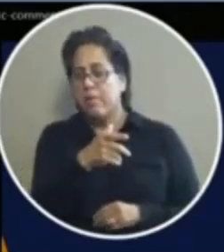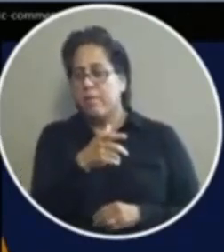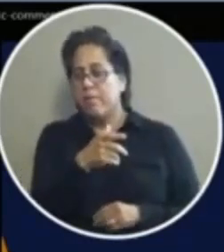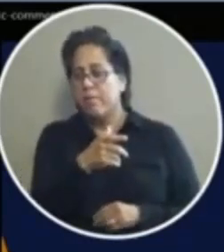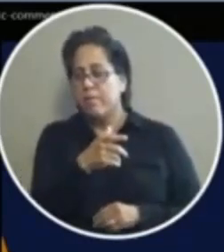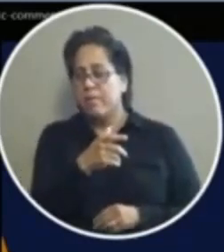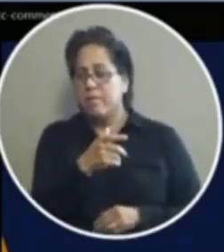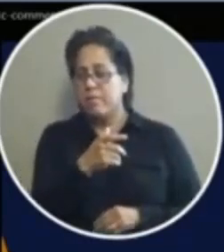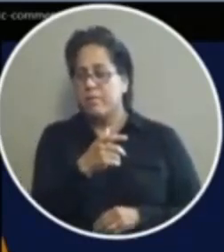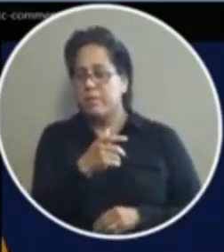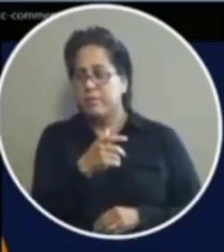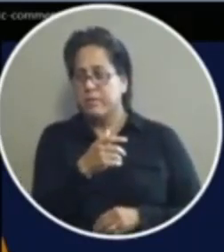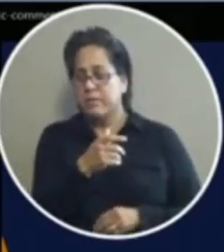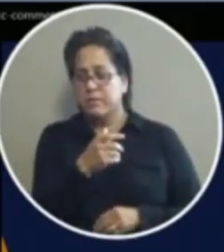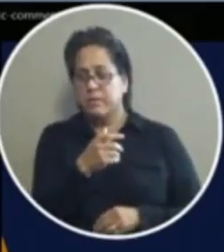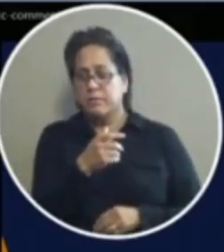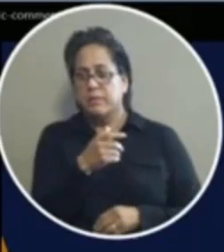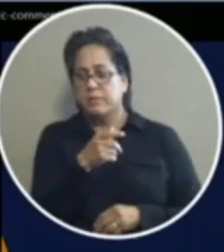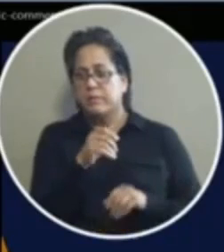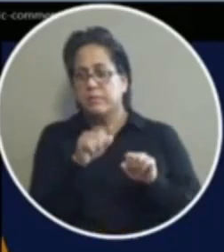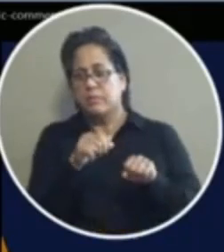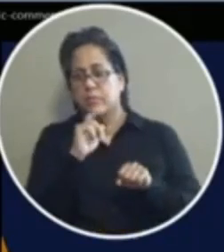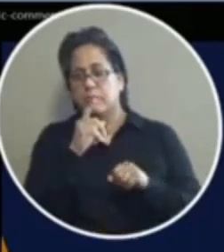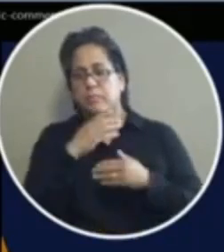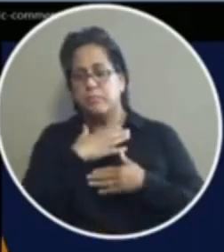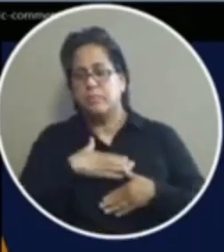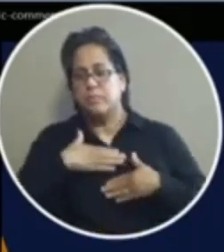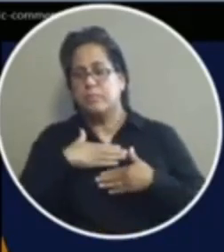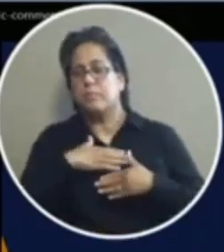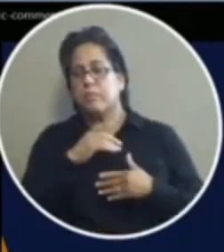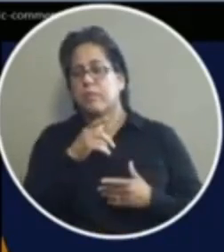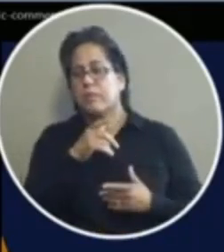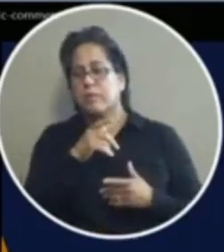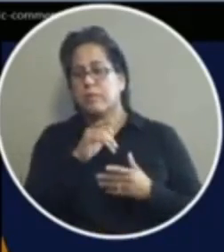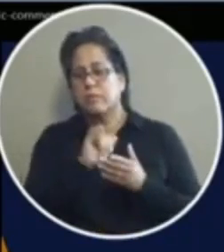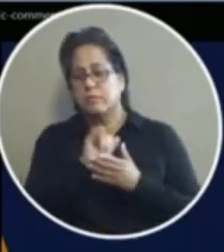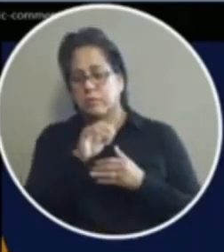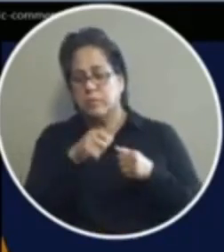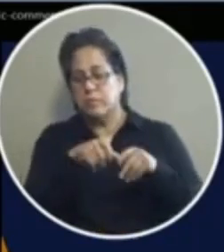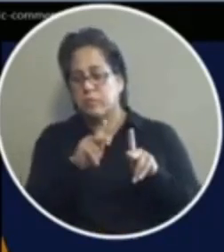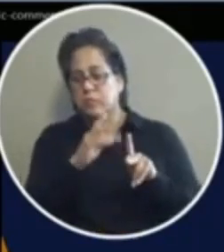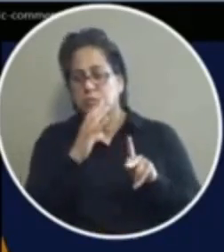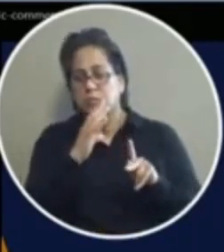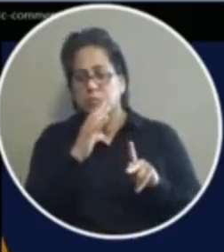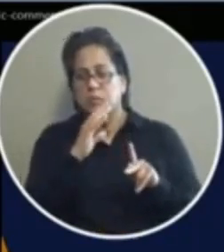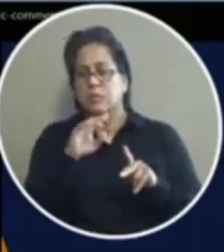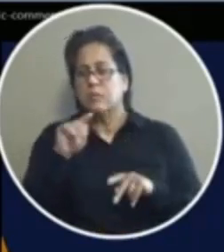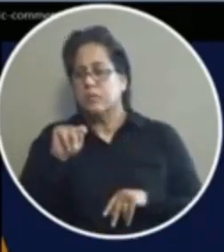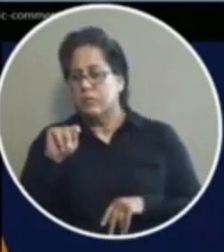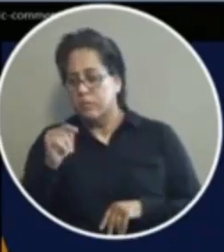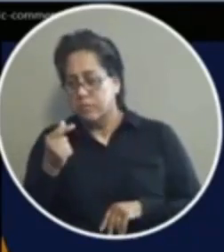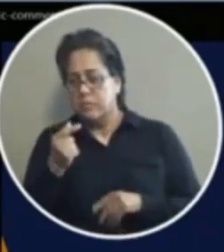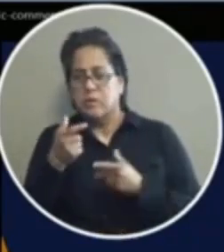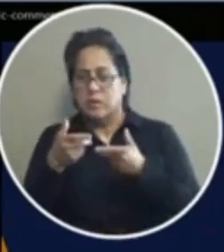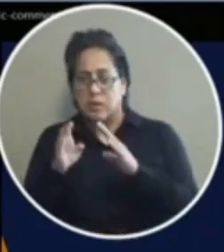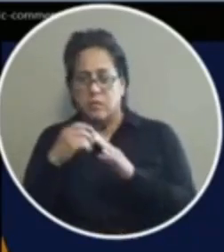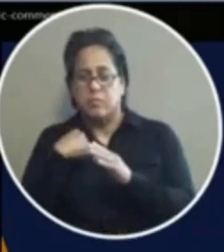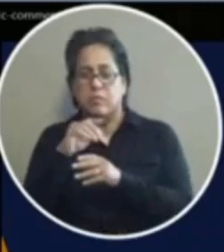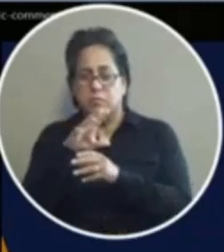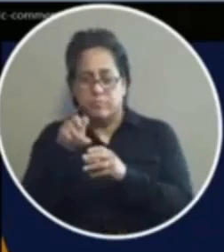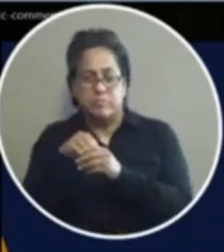um and appreciate i really do sincerely appreciate uh mr gonzalez allowing me to be part of the